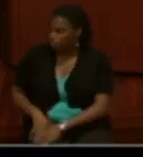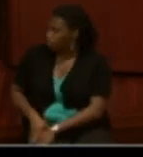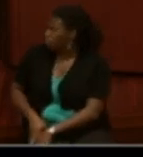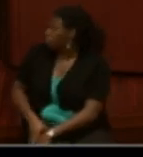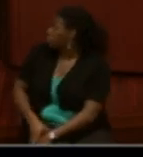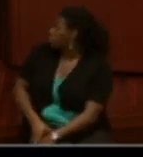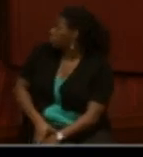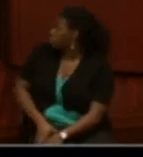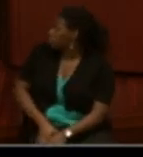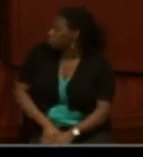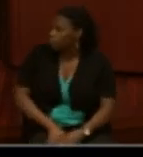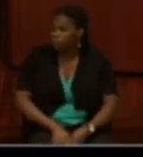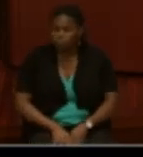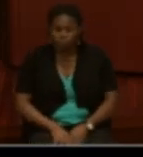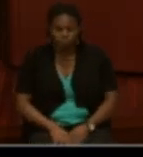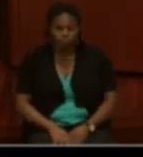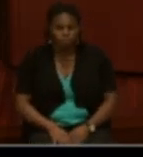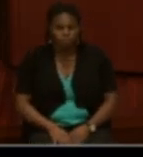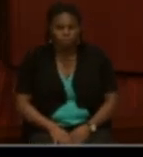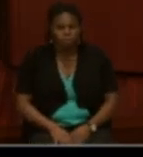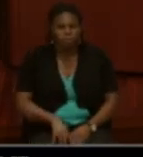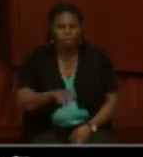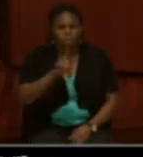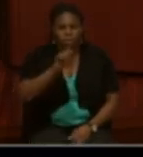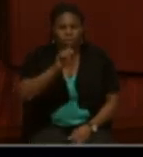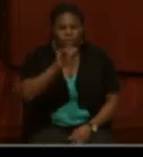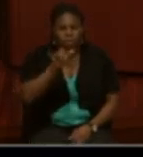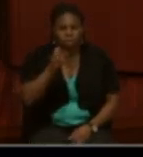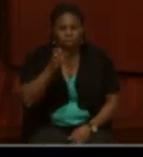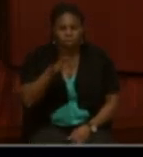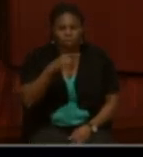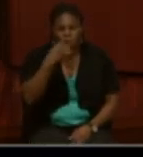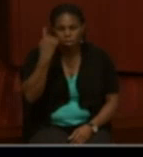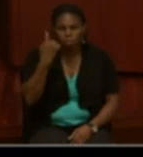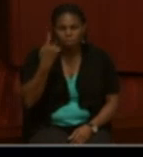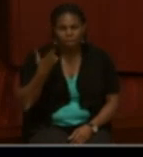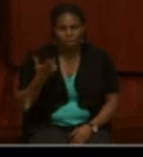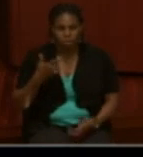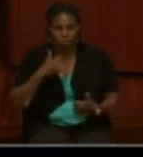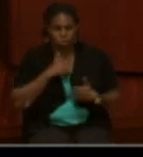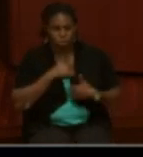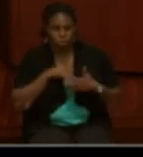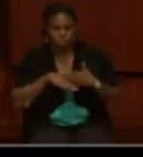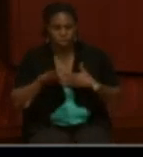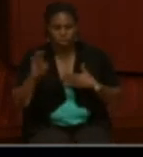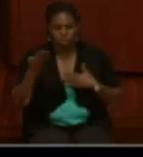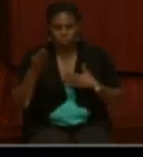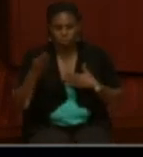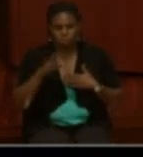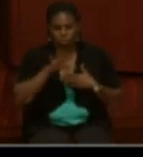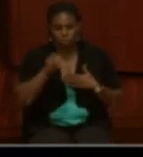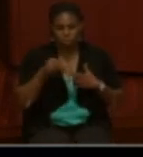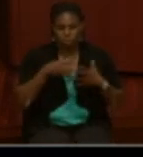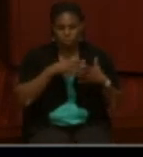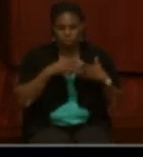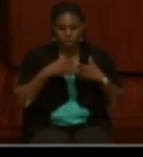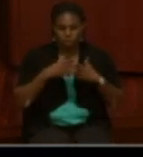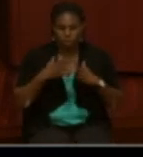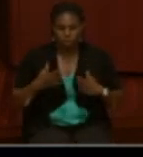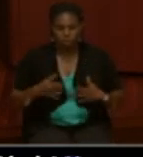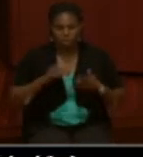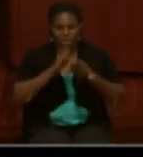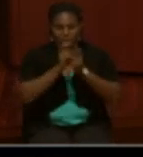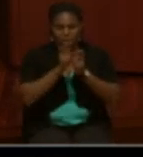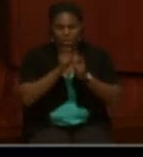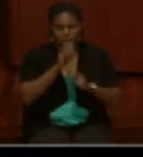a standard. Very good by Dudley Taylor Cornish. Black Soldiers in Blue, African American Troops in the Civil War Era edited by